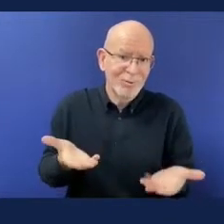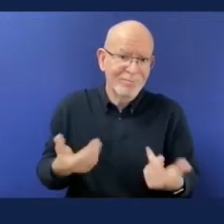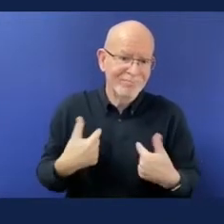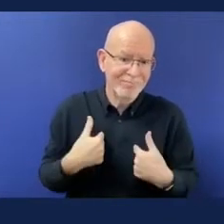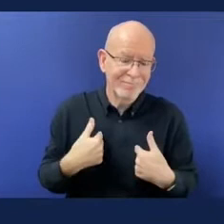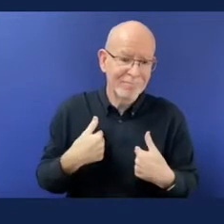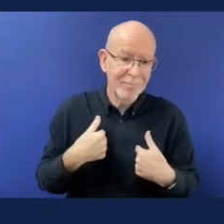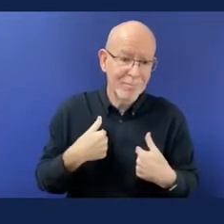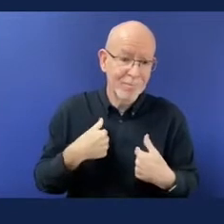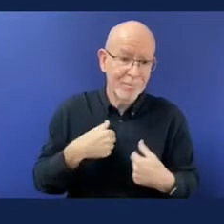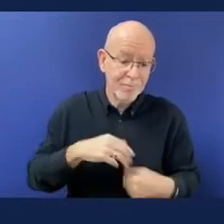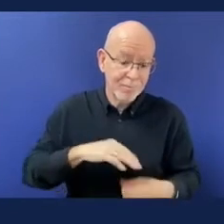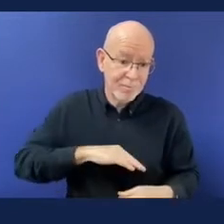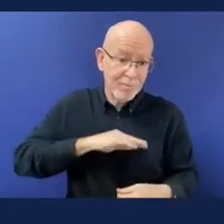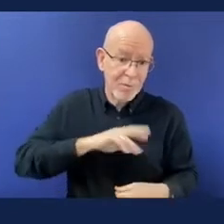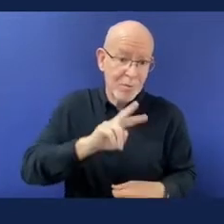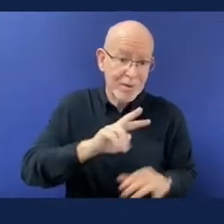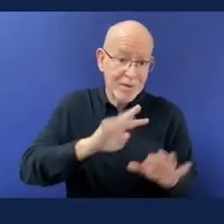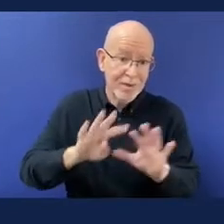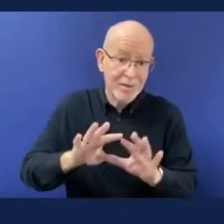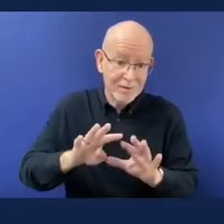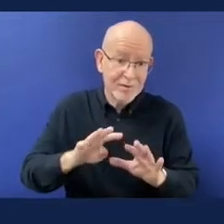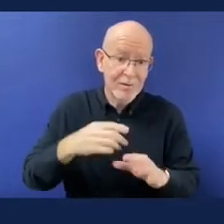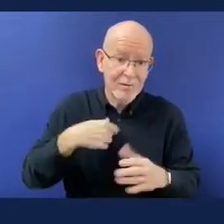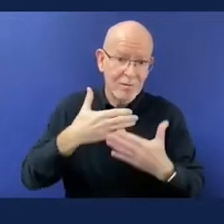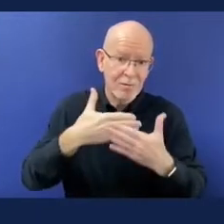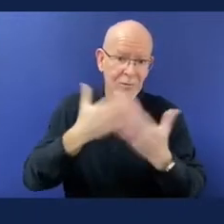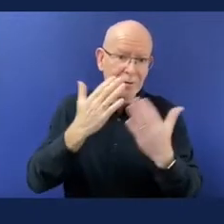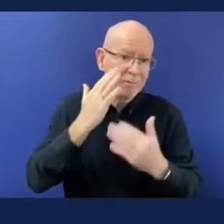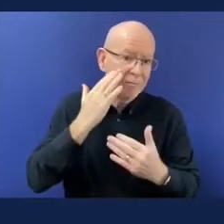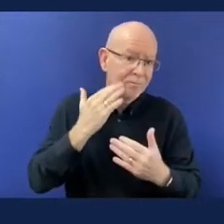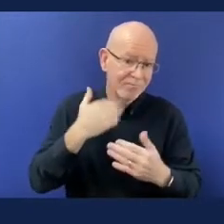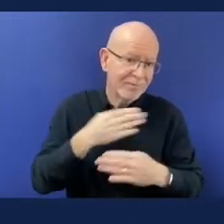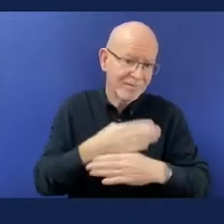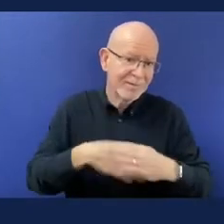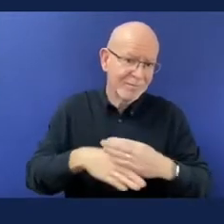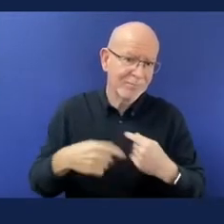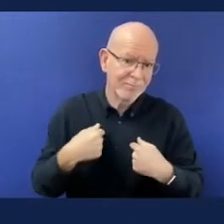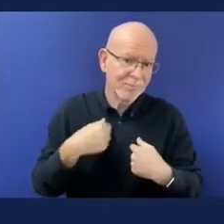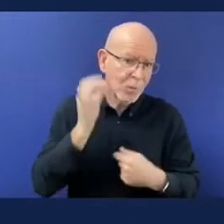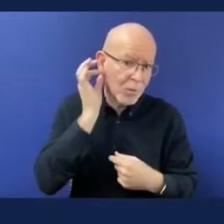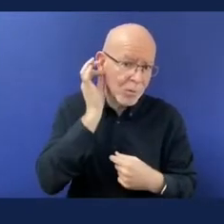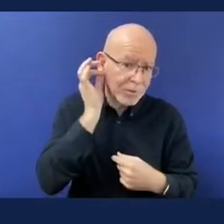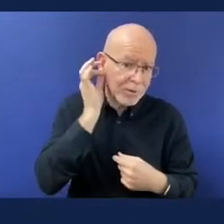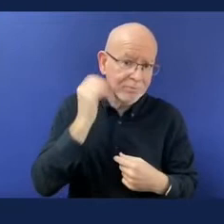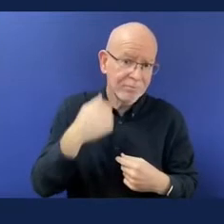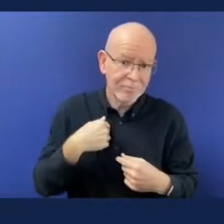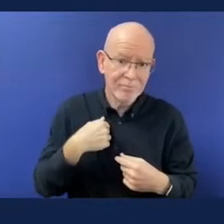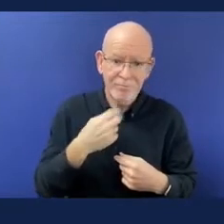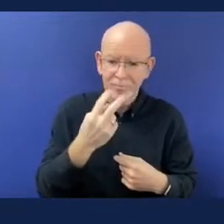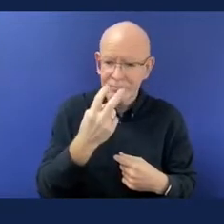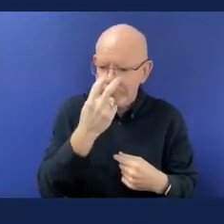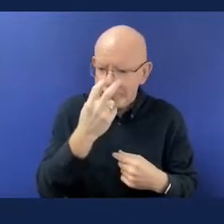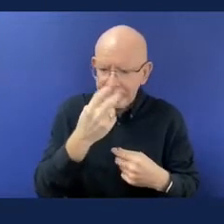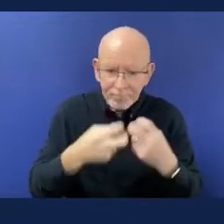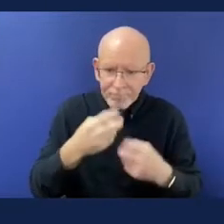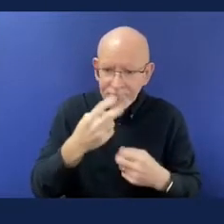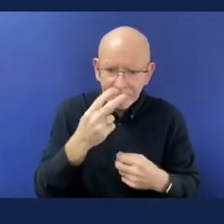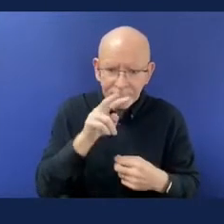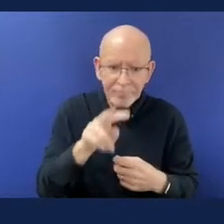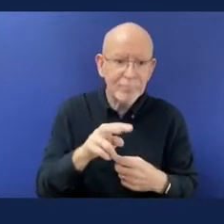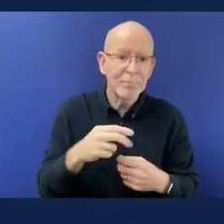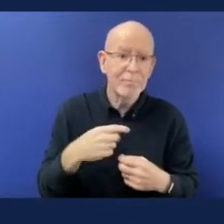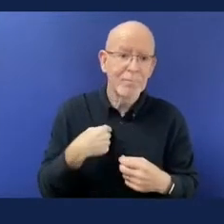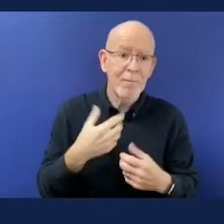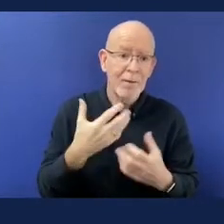I have been working with different international organizations like the UN and NGOs in the past as well